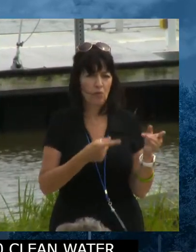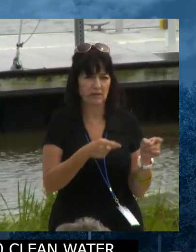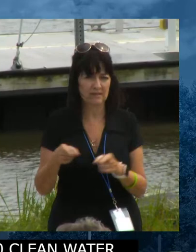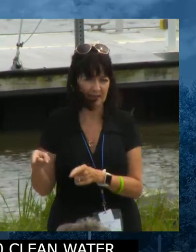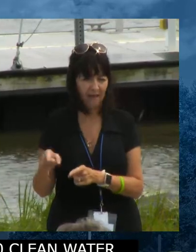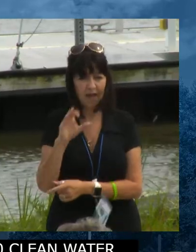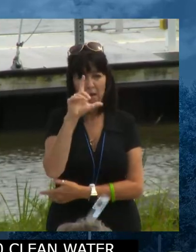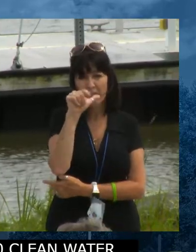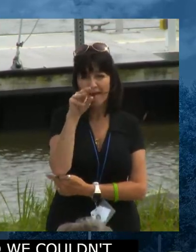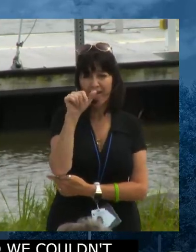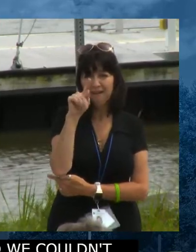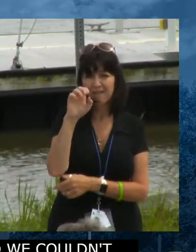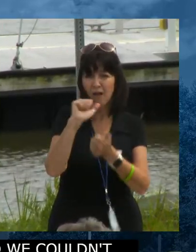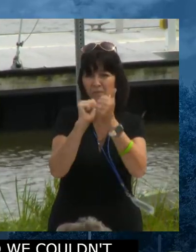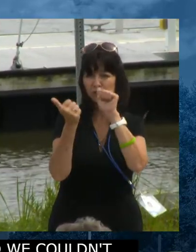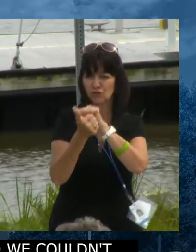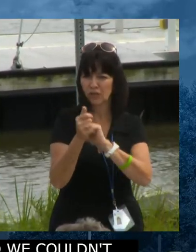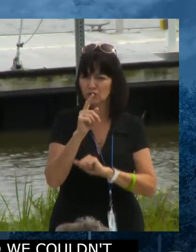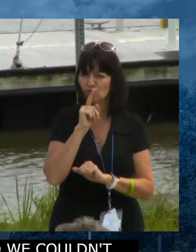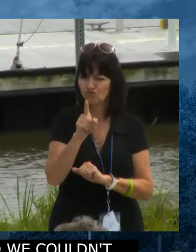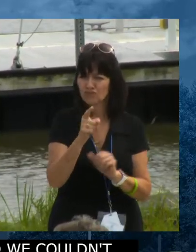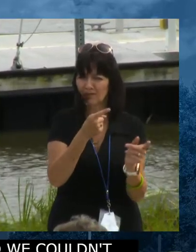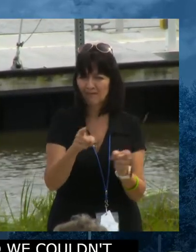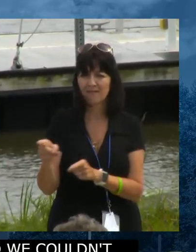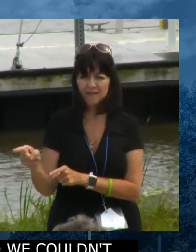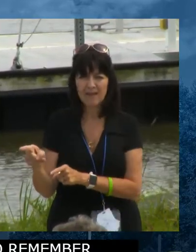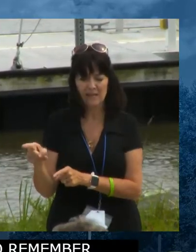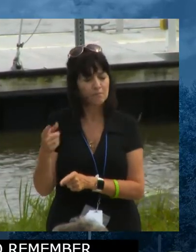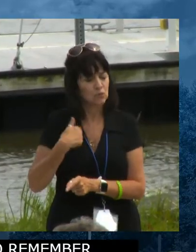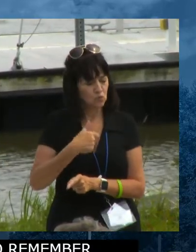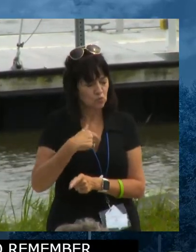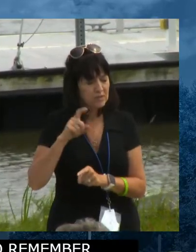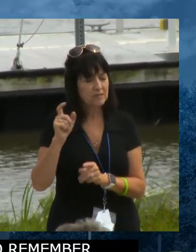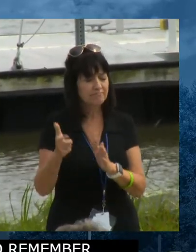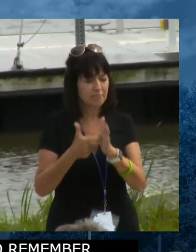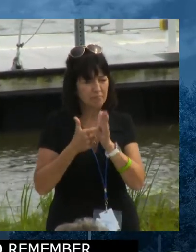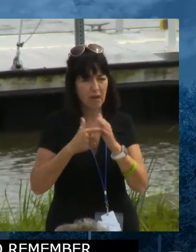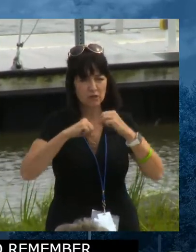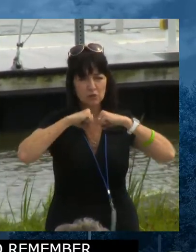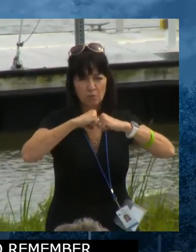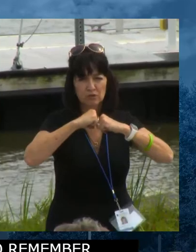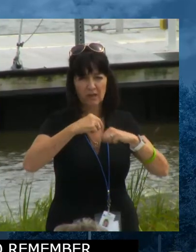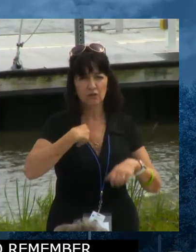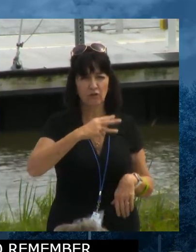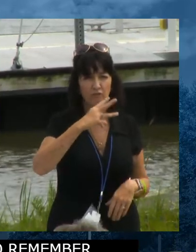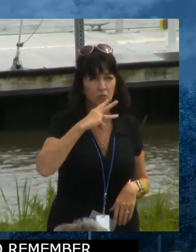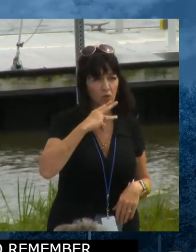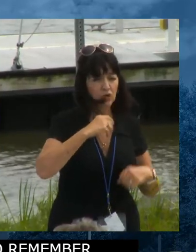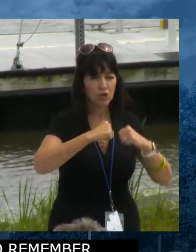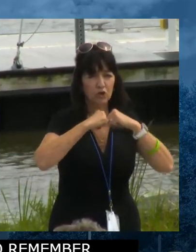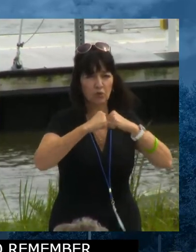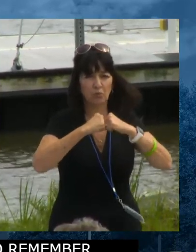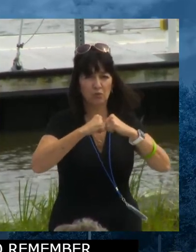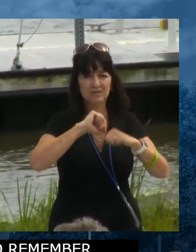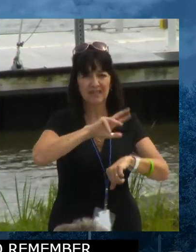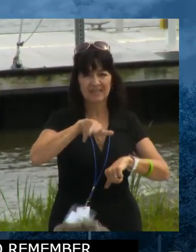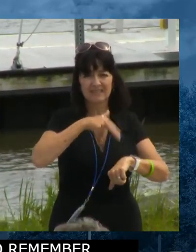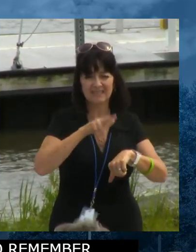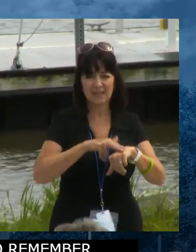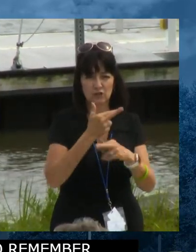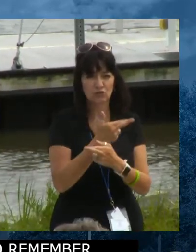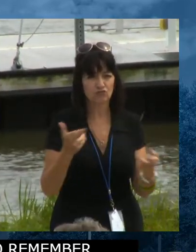There's immediate action that's needed to protect our environment, and water is certainly one of them. Protecting our natural resources is our priority,